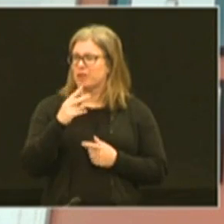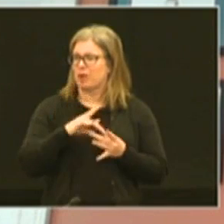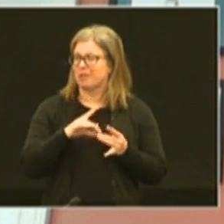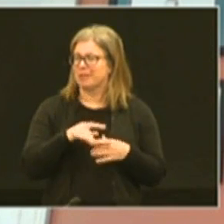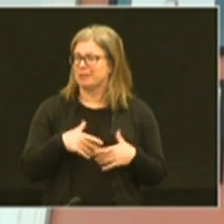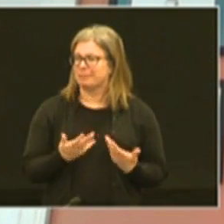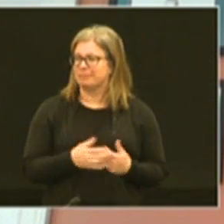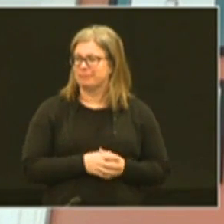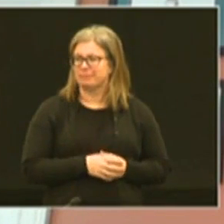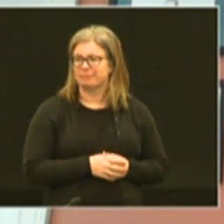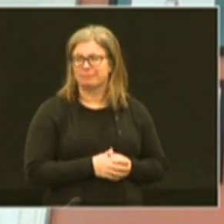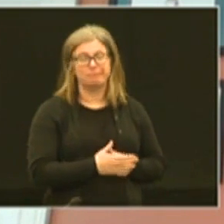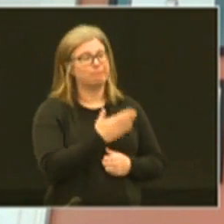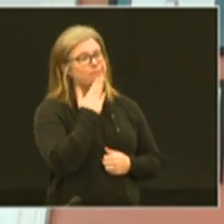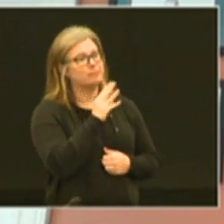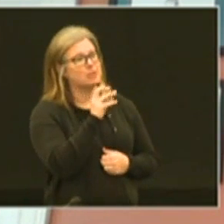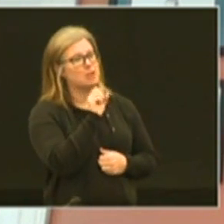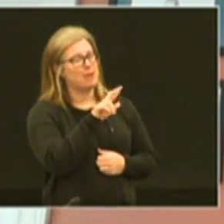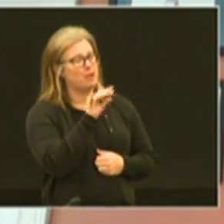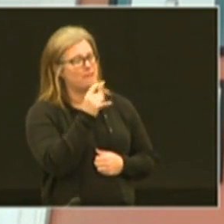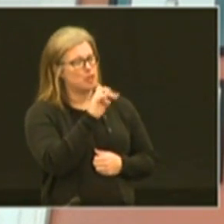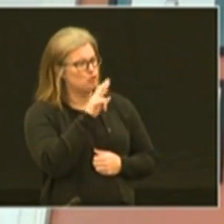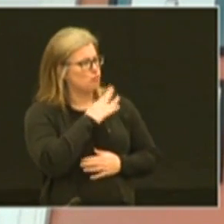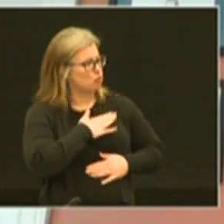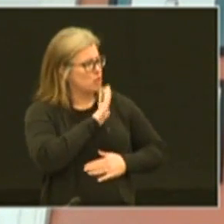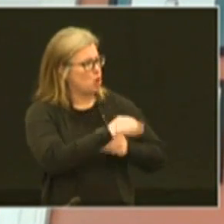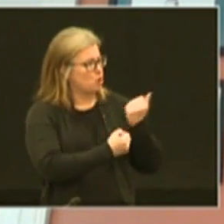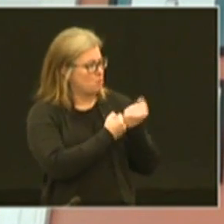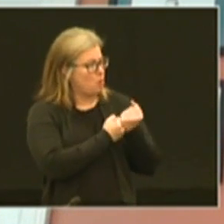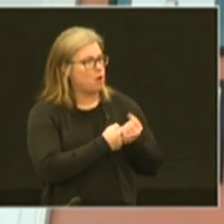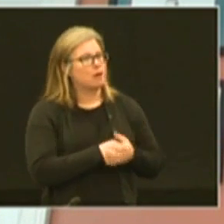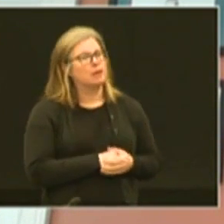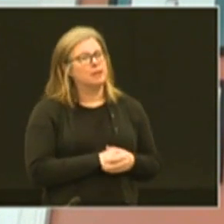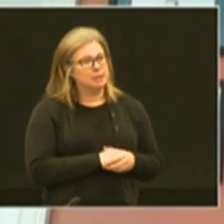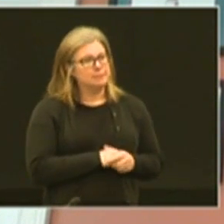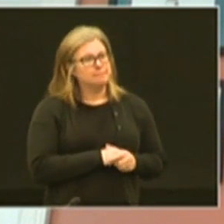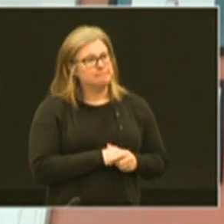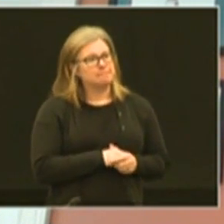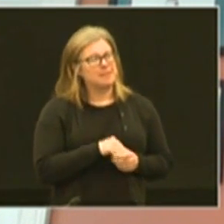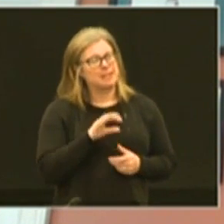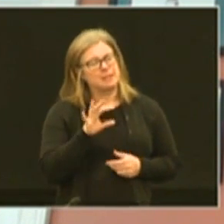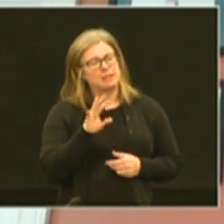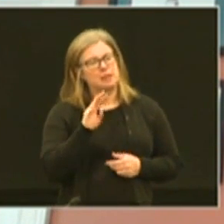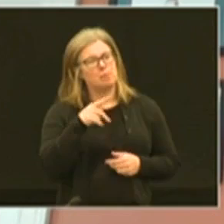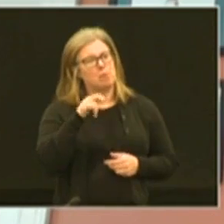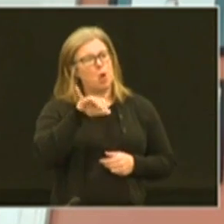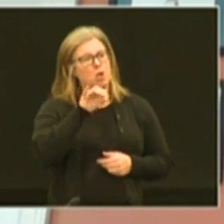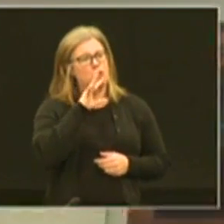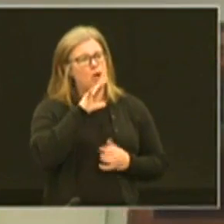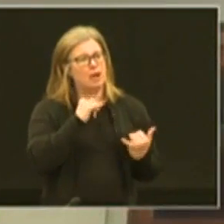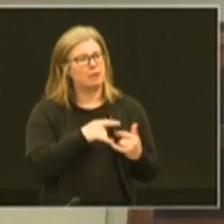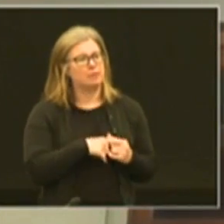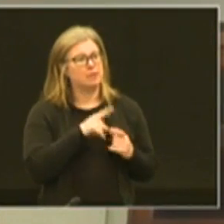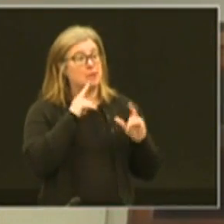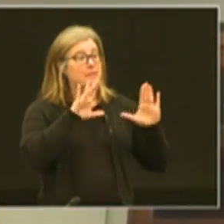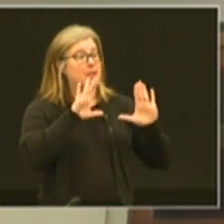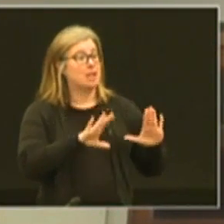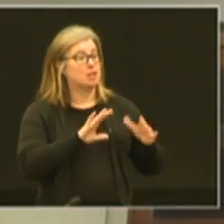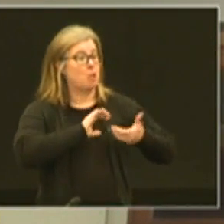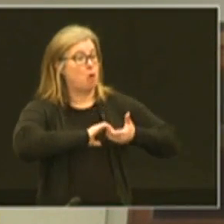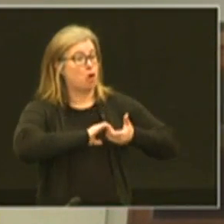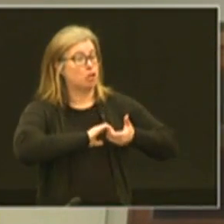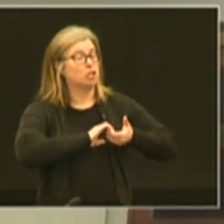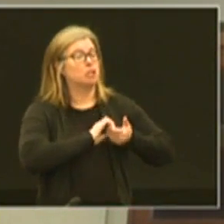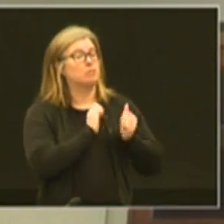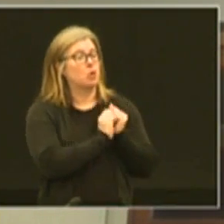few comments. Yeah, thank you, Mayor Fisher. We appreciate your support. It's been fantastic and our partnership